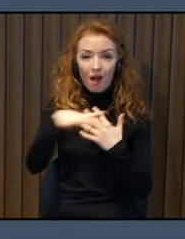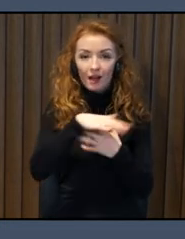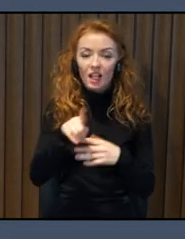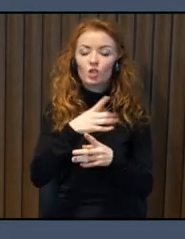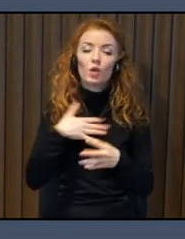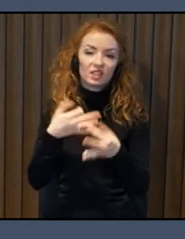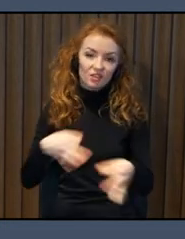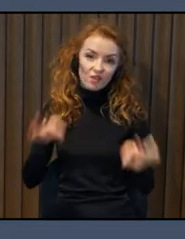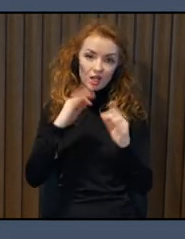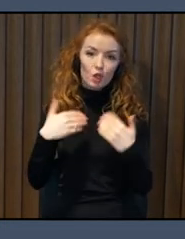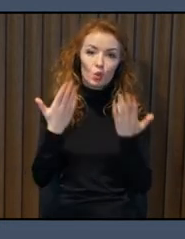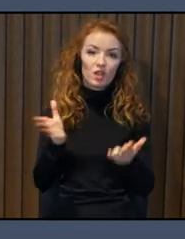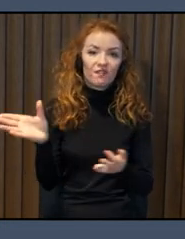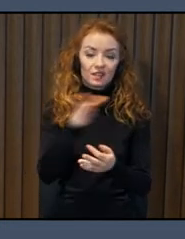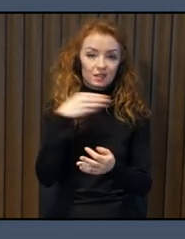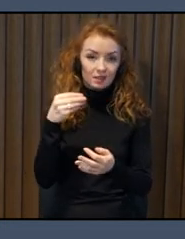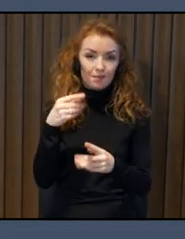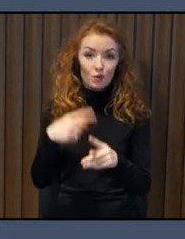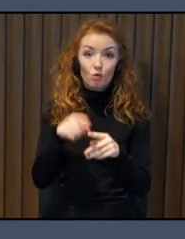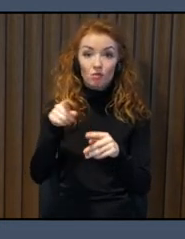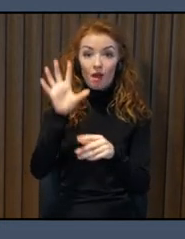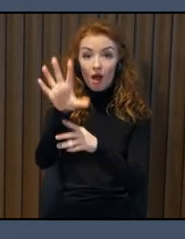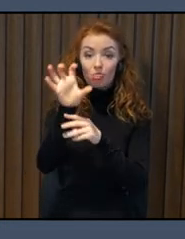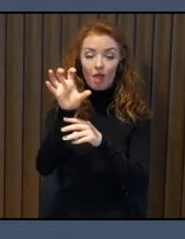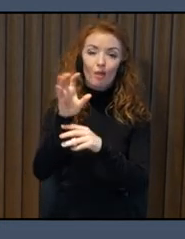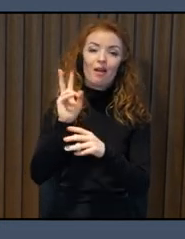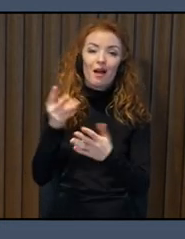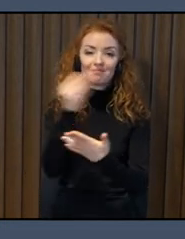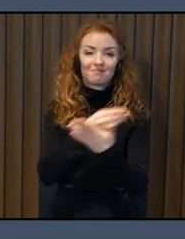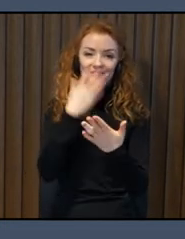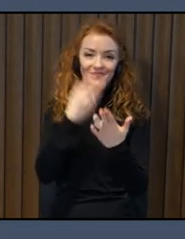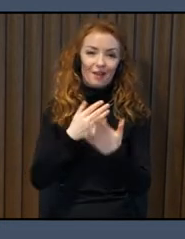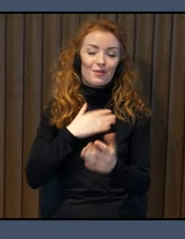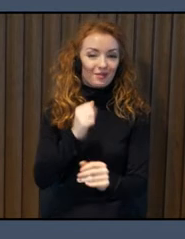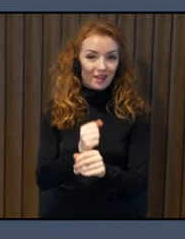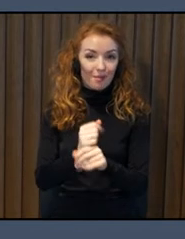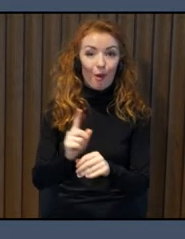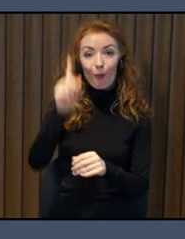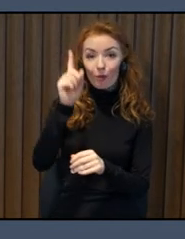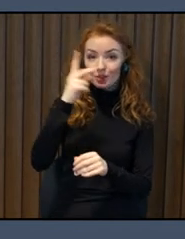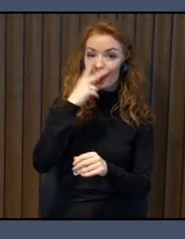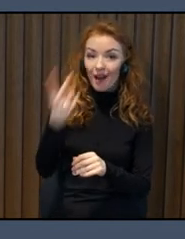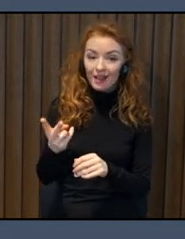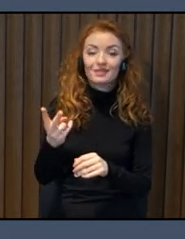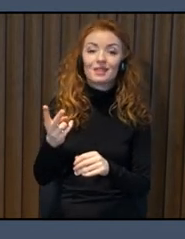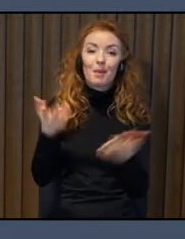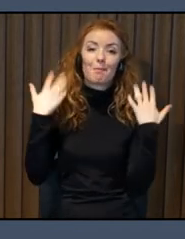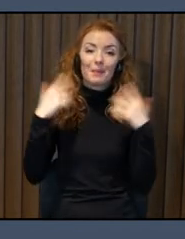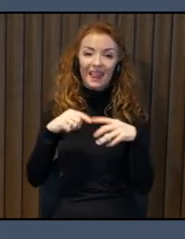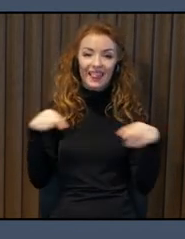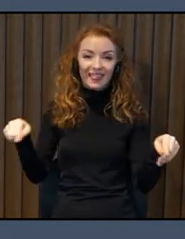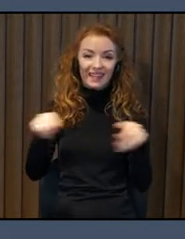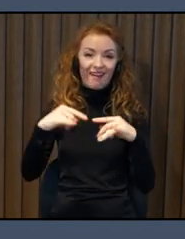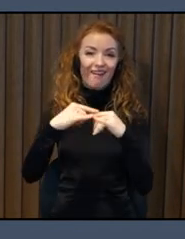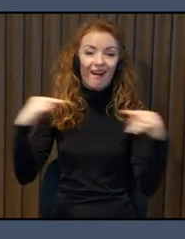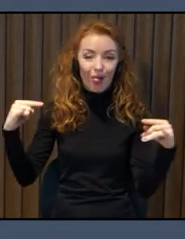our work. And the top image shows a picnic table along one of our accessible paths that has